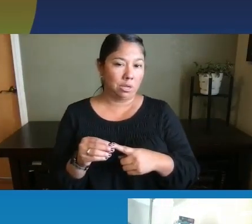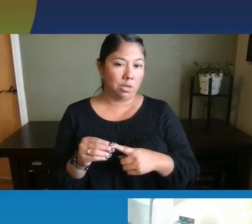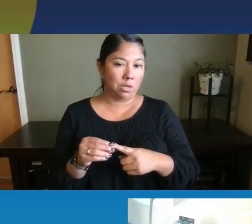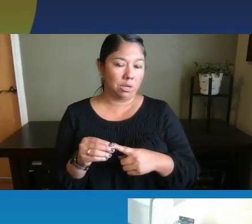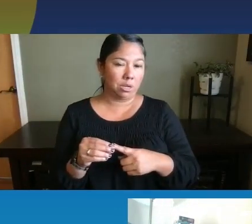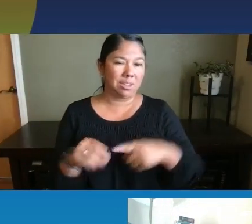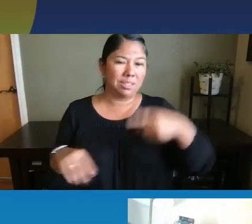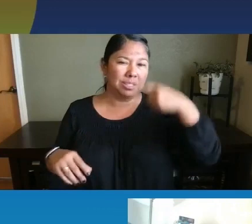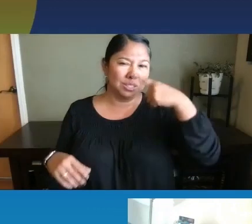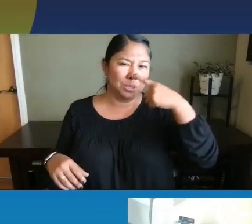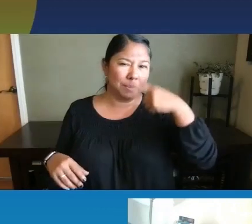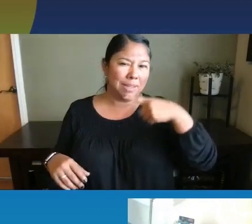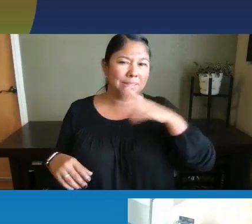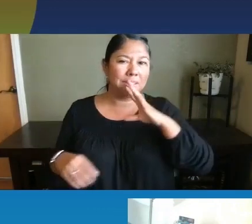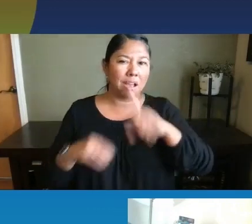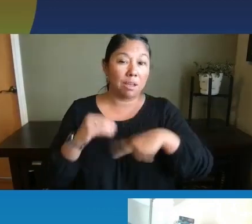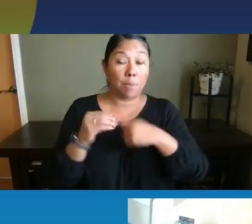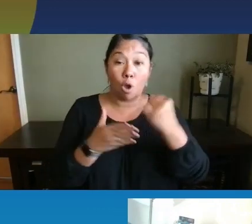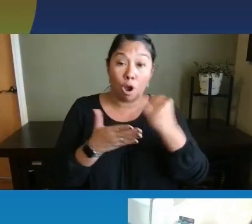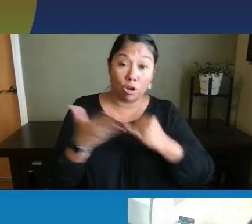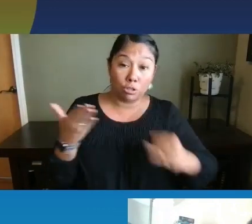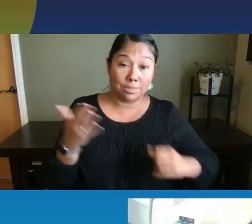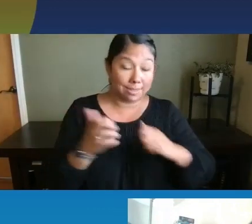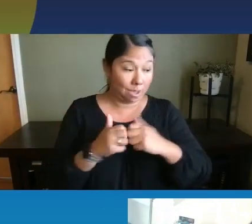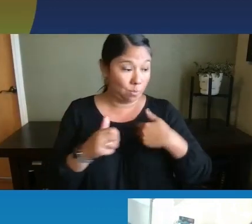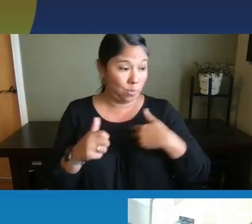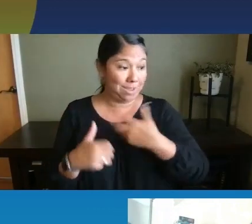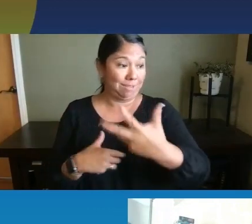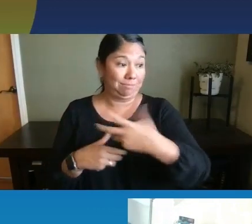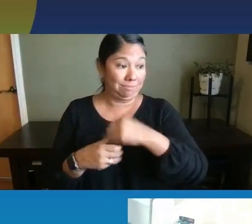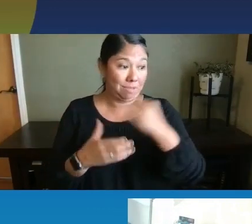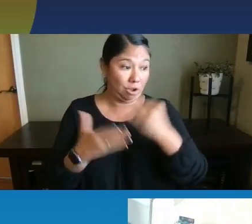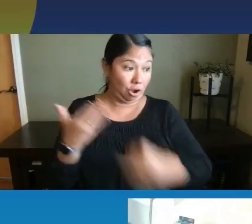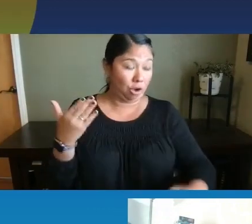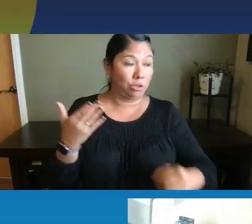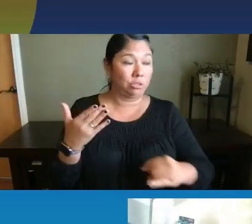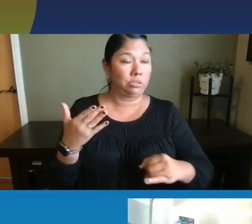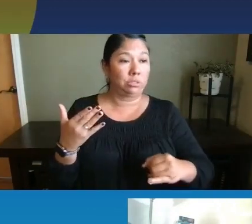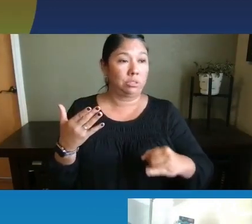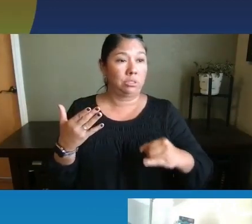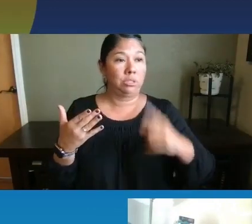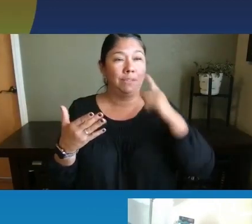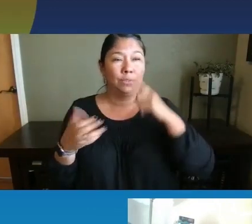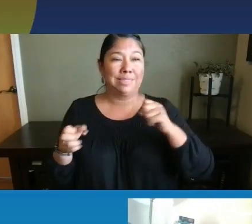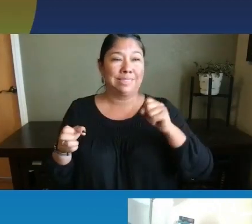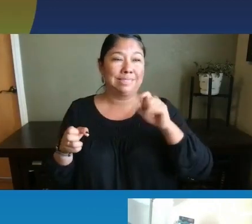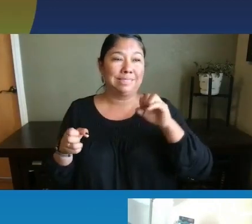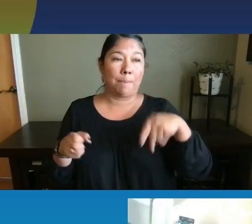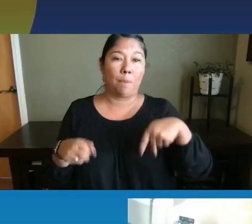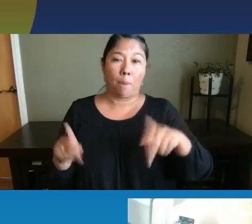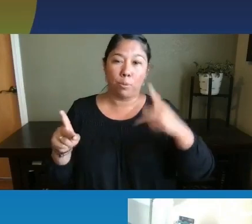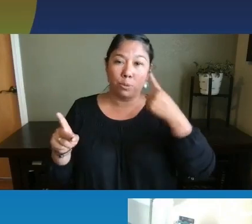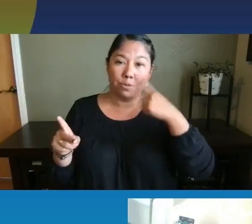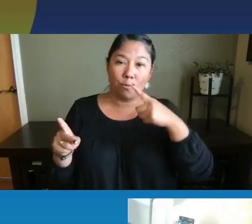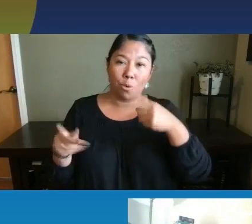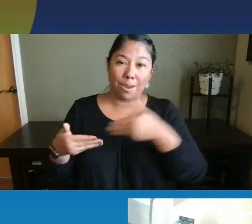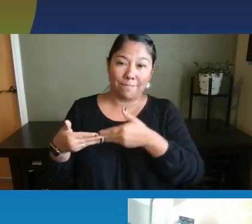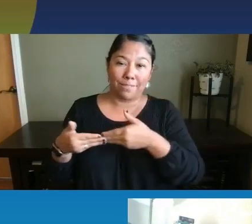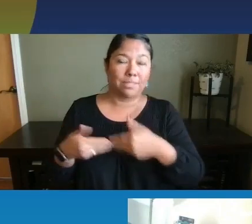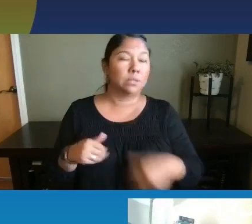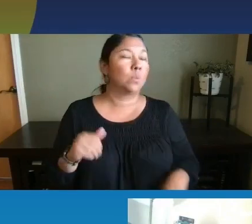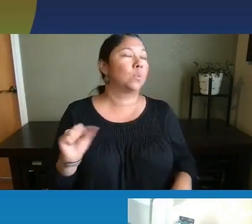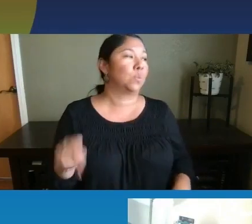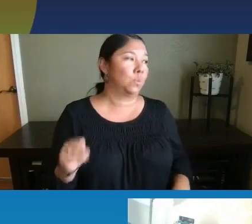you talk about how art might be integrated into STEM opportunities for infants? Oh yeah. Art is so